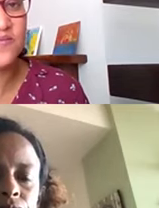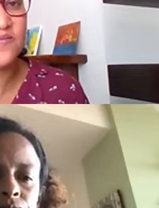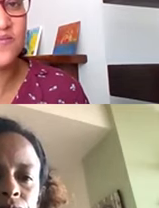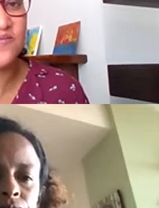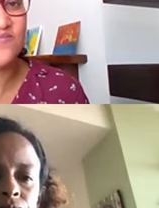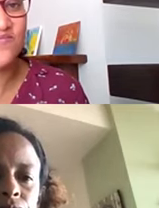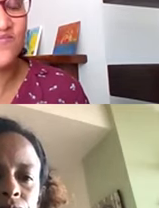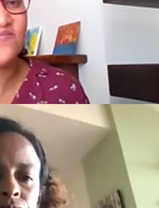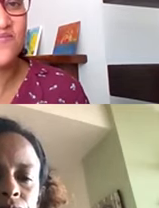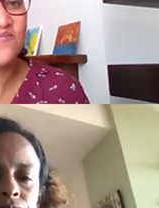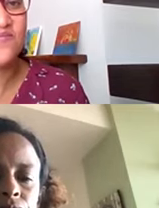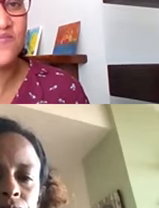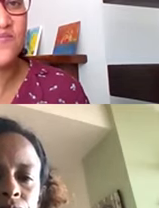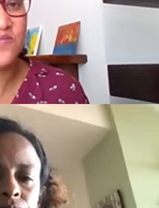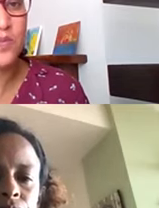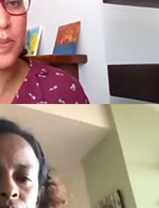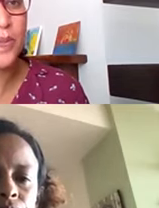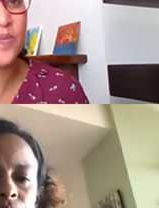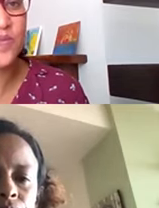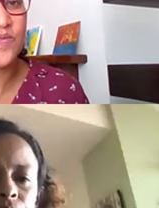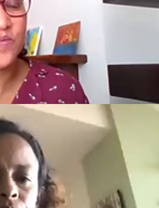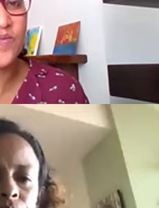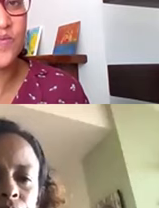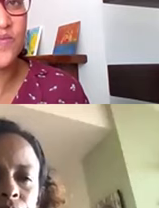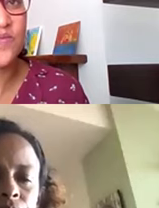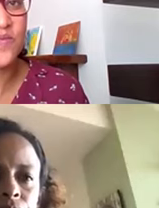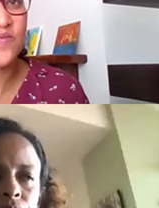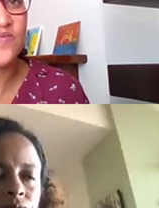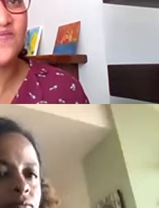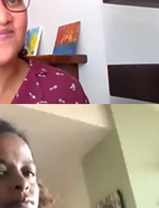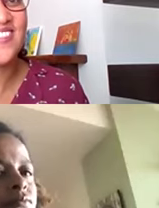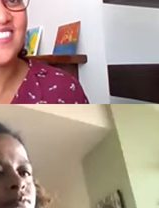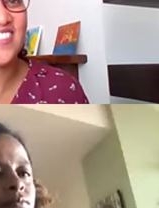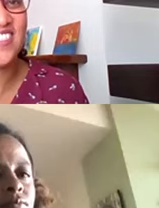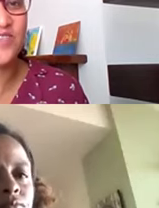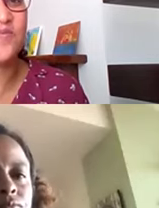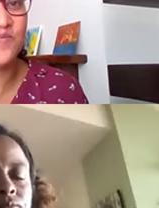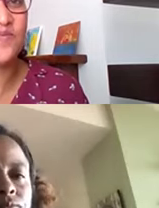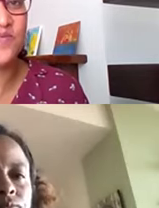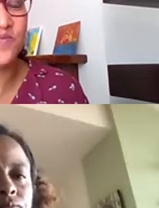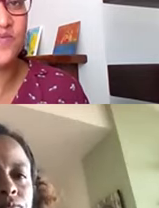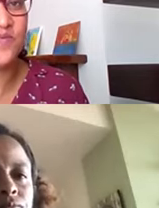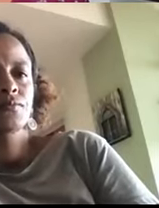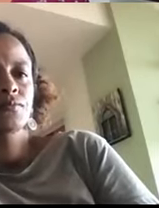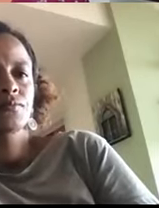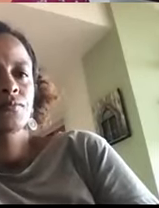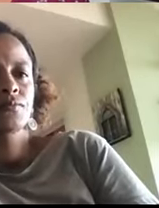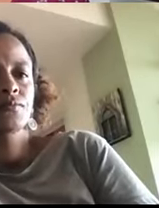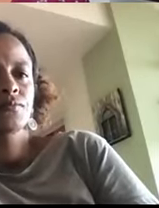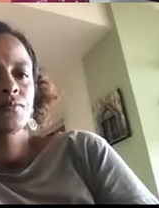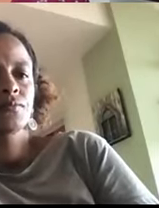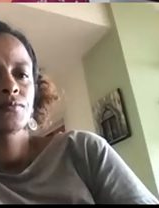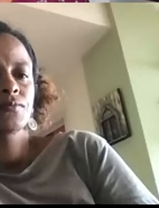not having a partnership and share resources equally. I don't know how long it's going to take, but I don't see sustainability